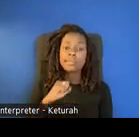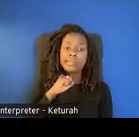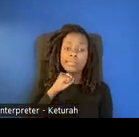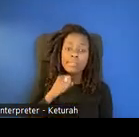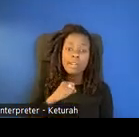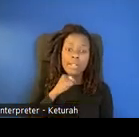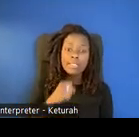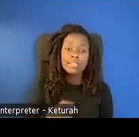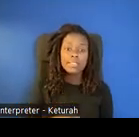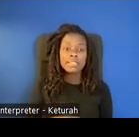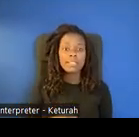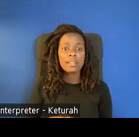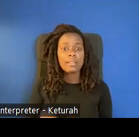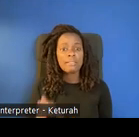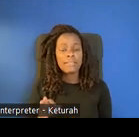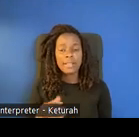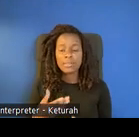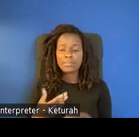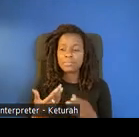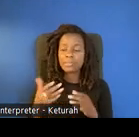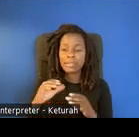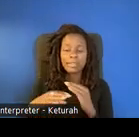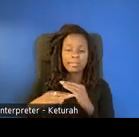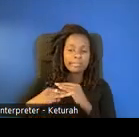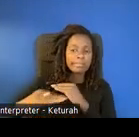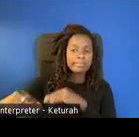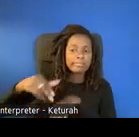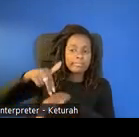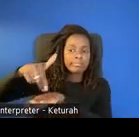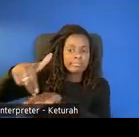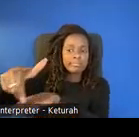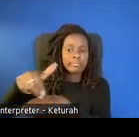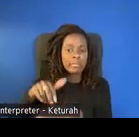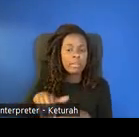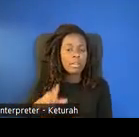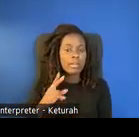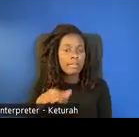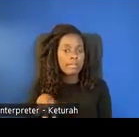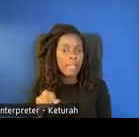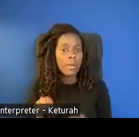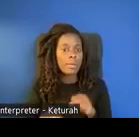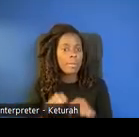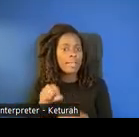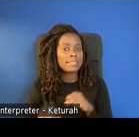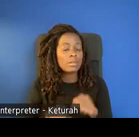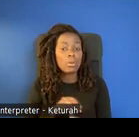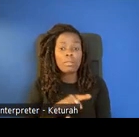a sidewalk. And they found a bicycle. And then it wraps up with we learned so many